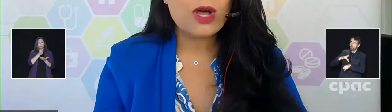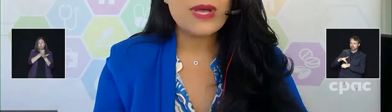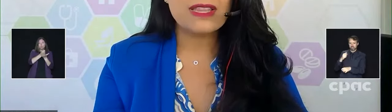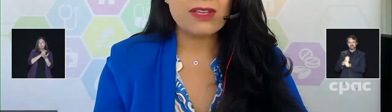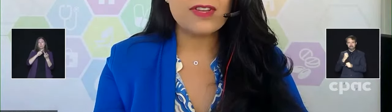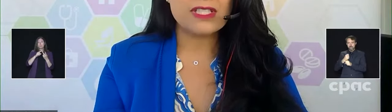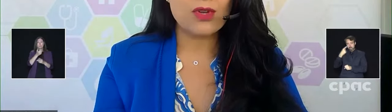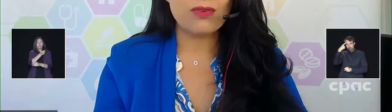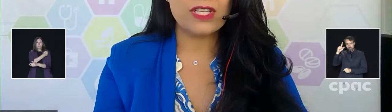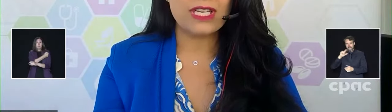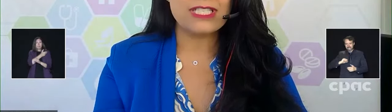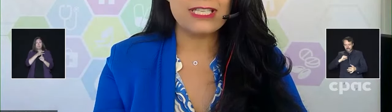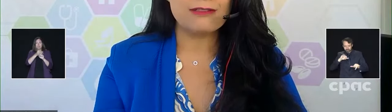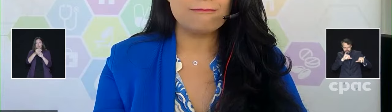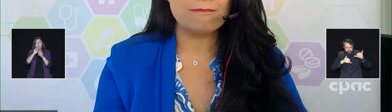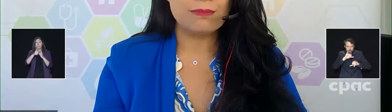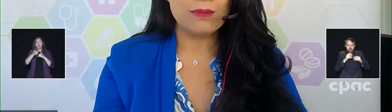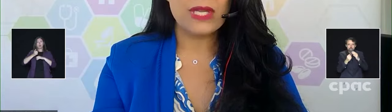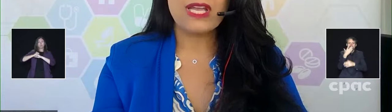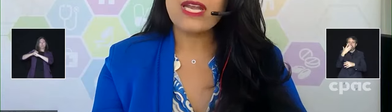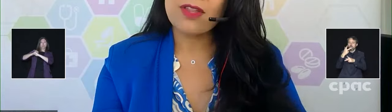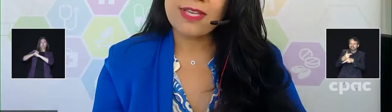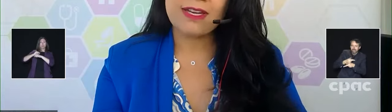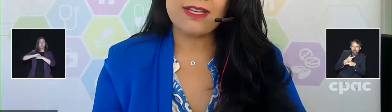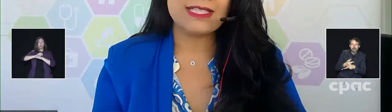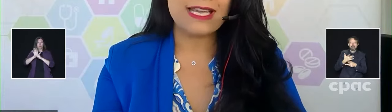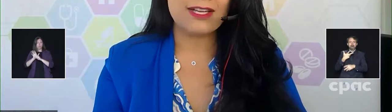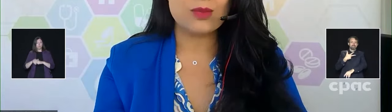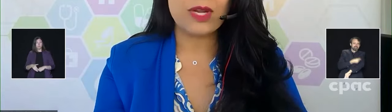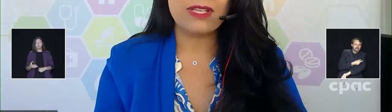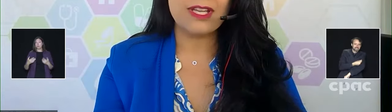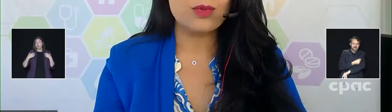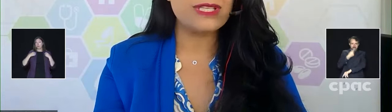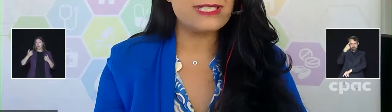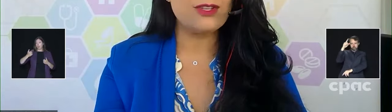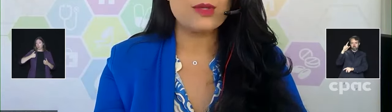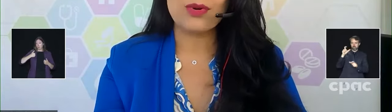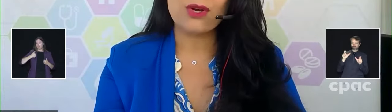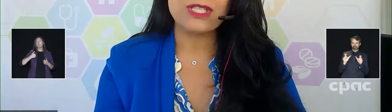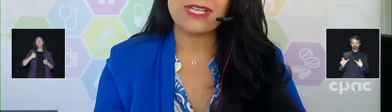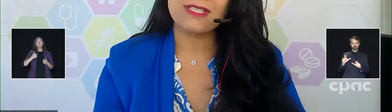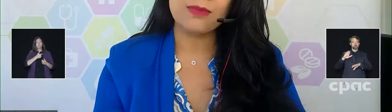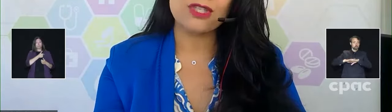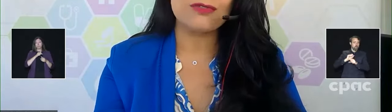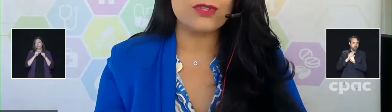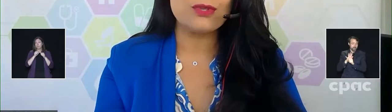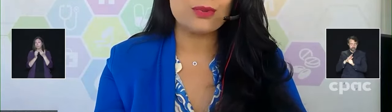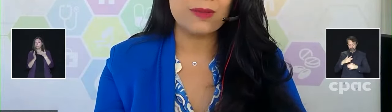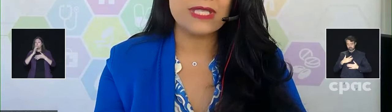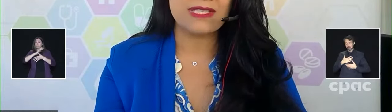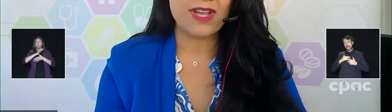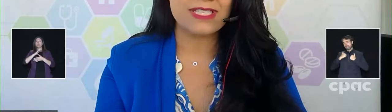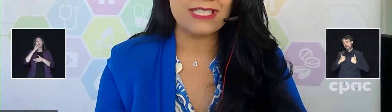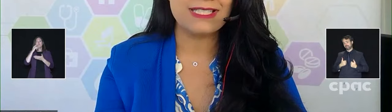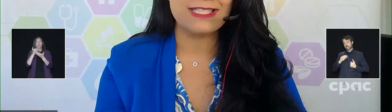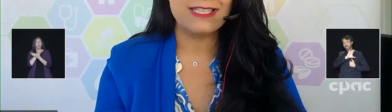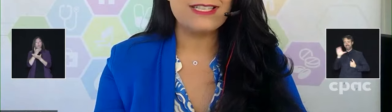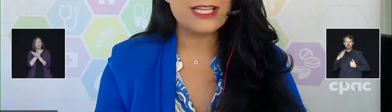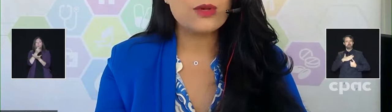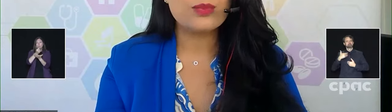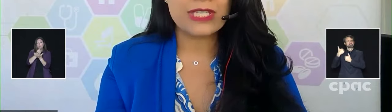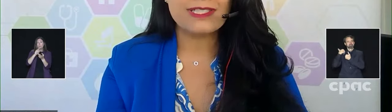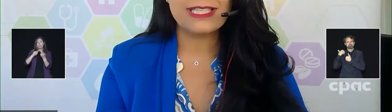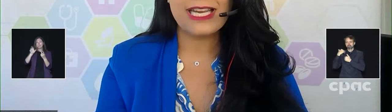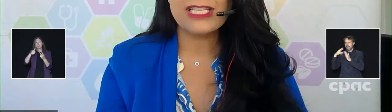to combat the effect of COVID-19. And Health Canada, Canada's regulator, will continue to prioritize submissions for new treatments and vaccines